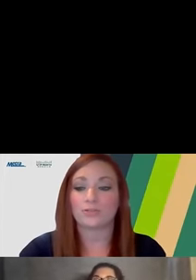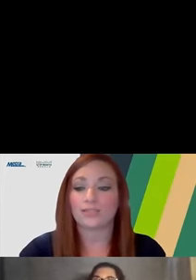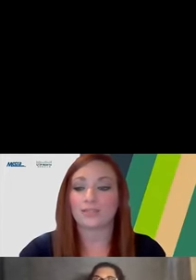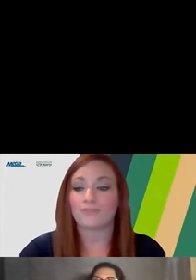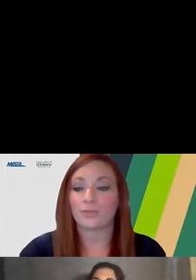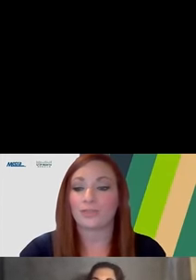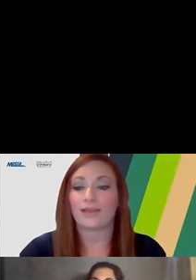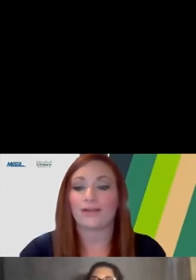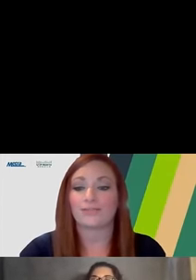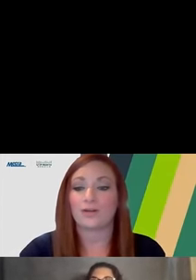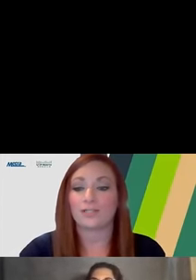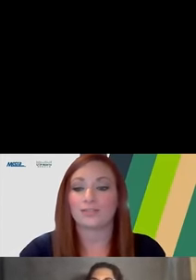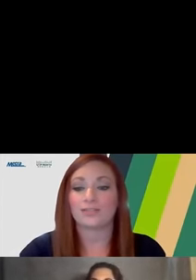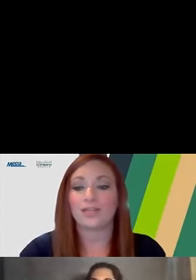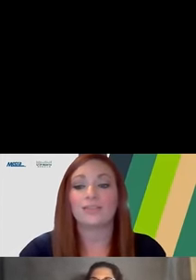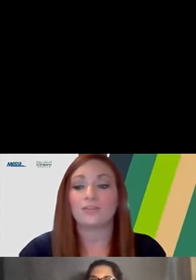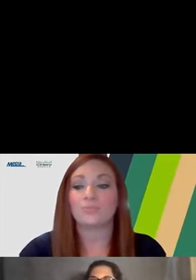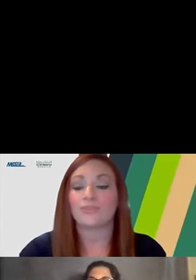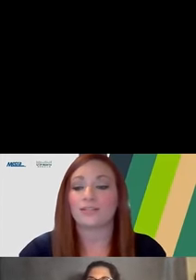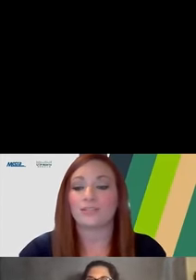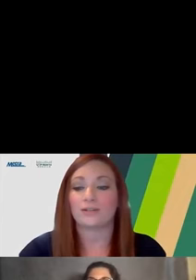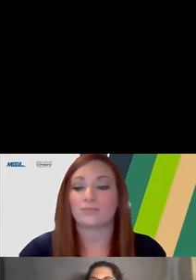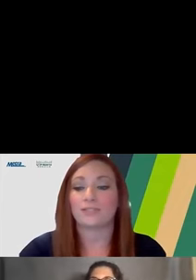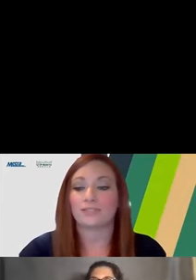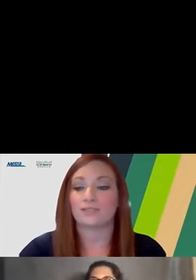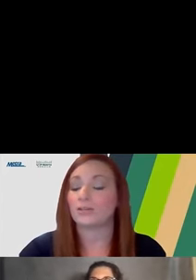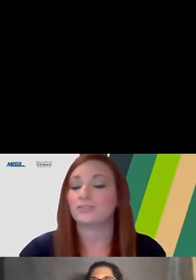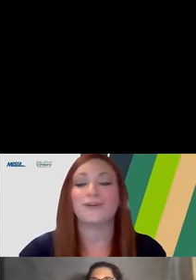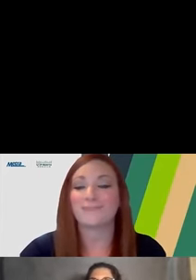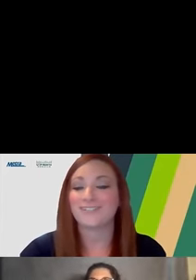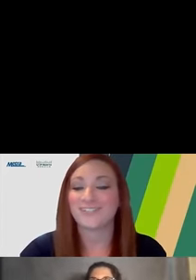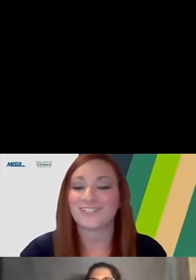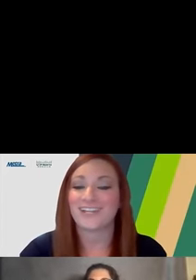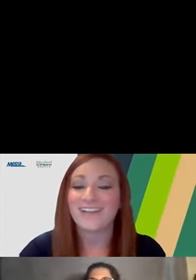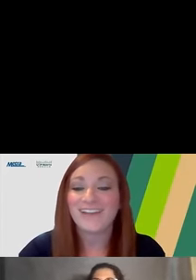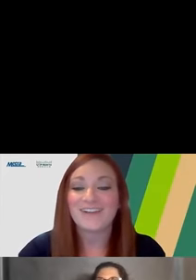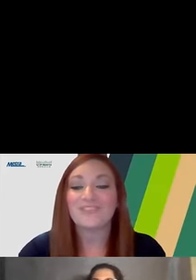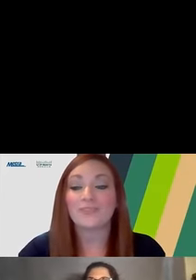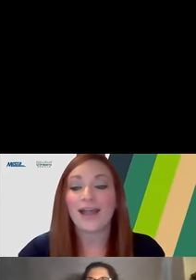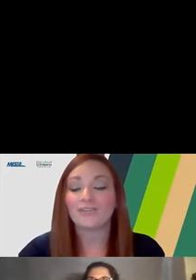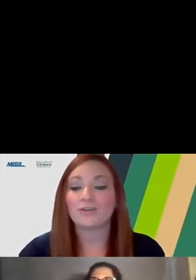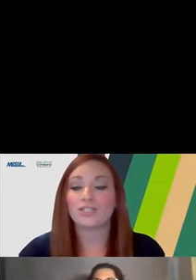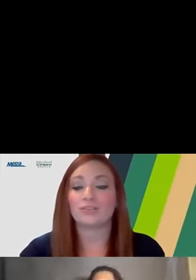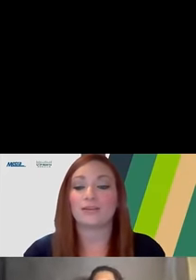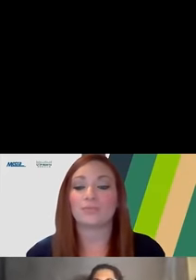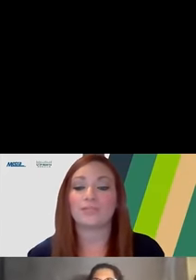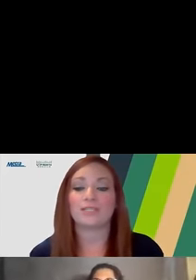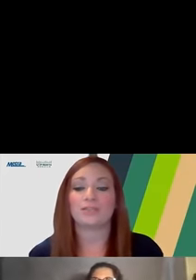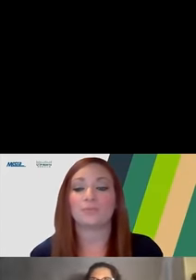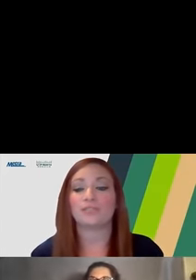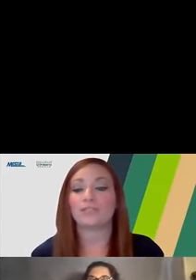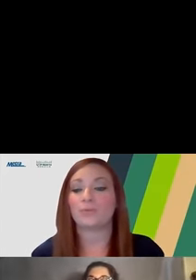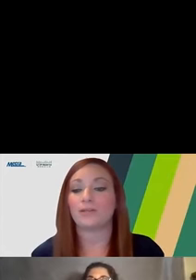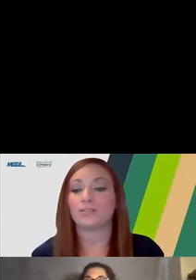we will address the frequently asked questions that you provided during registration. If you have a question throughout the